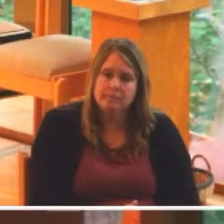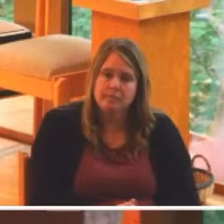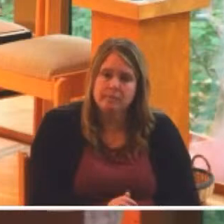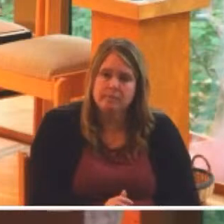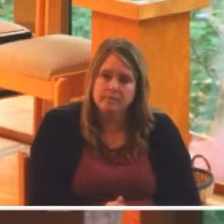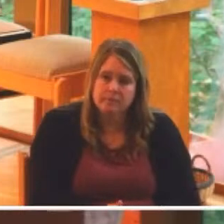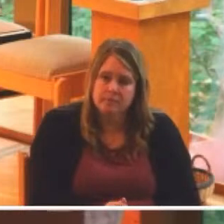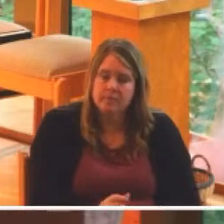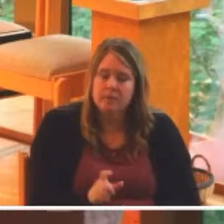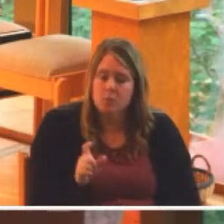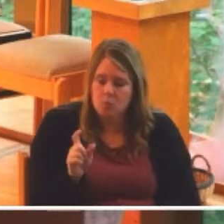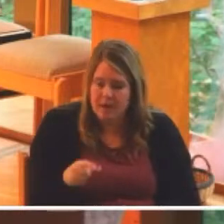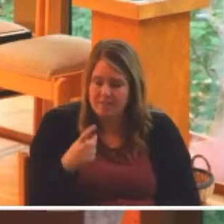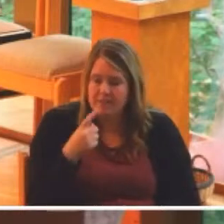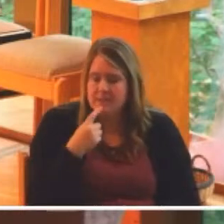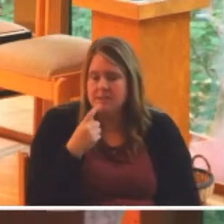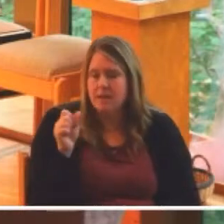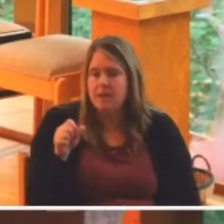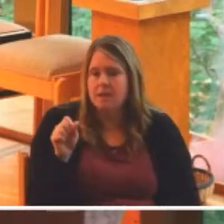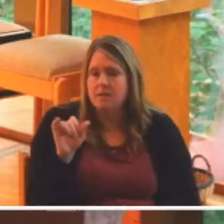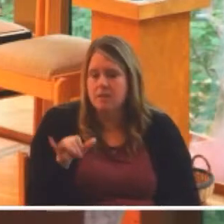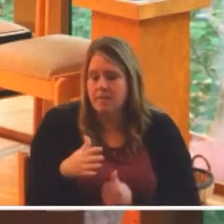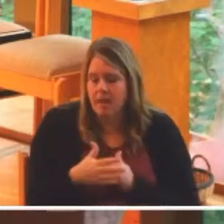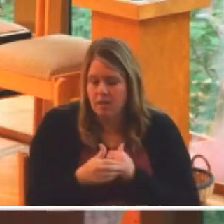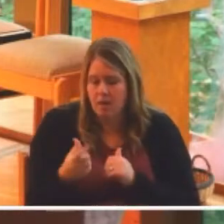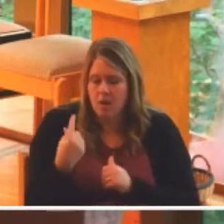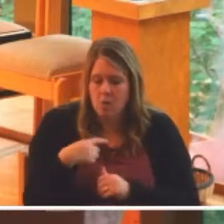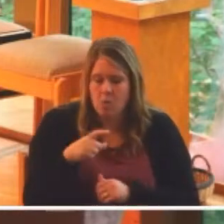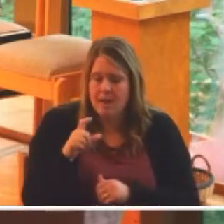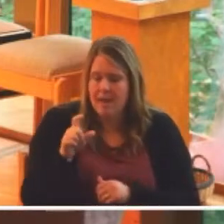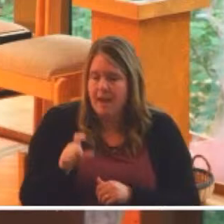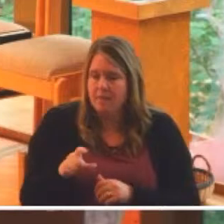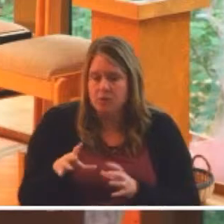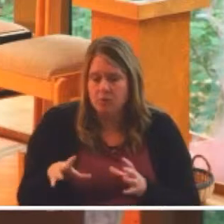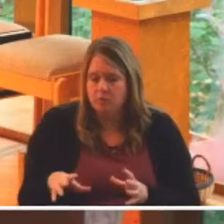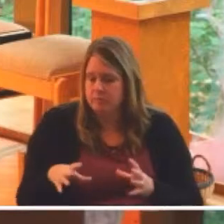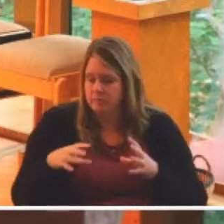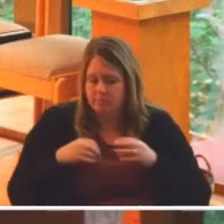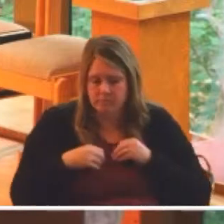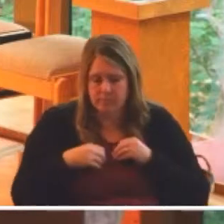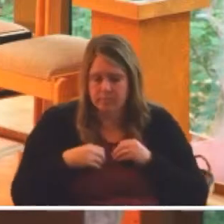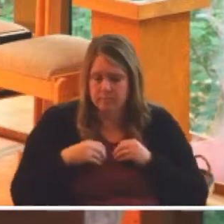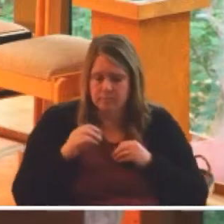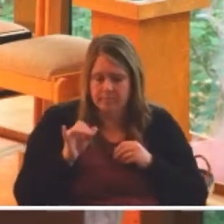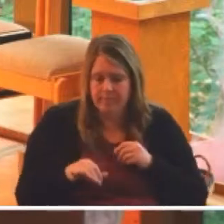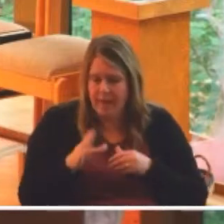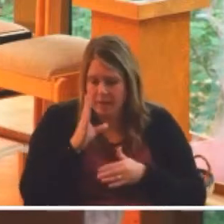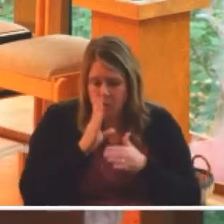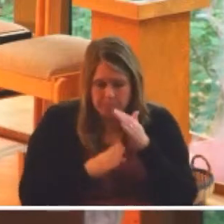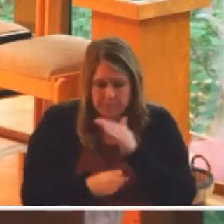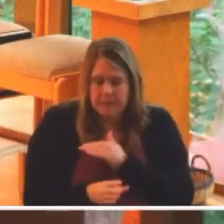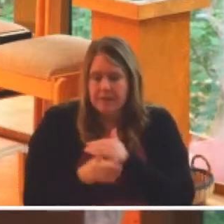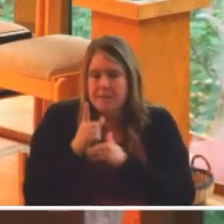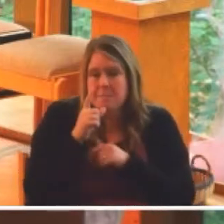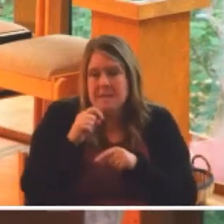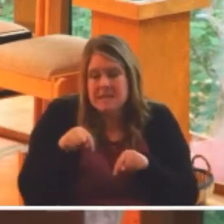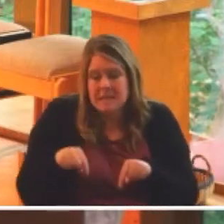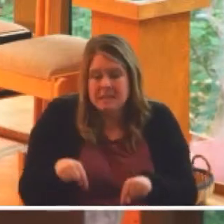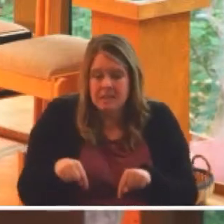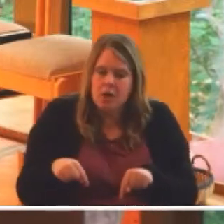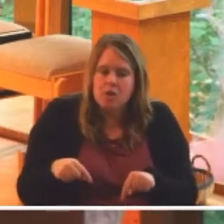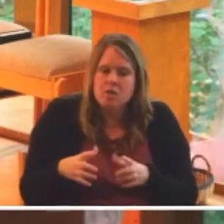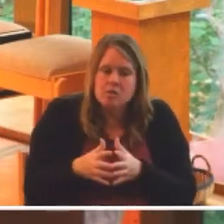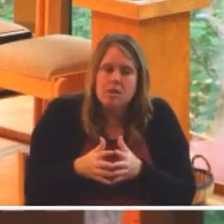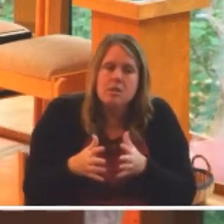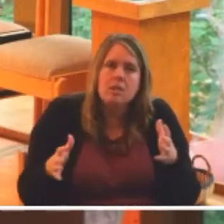We have to say yes to that call. We have to adopt that lens of humility because on this side of heaven there is still so much more work to do